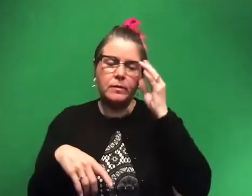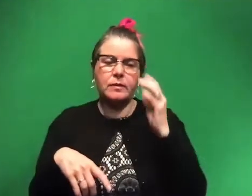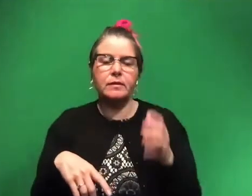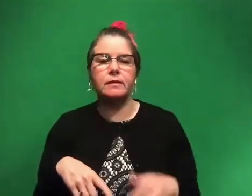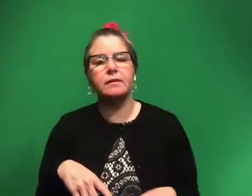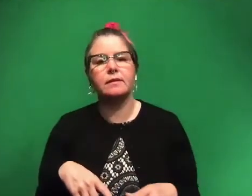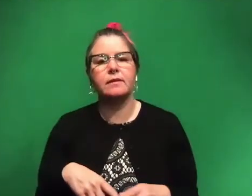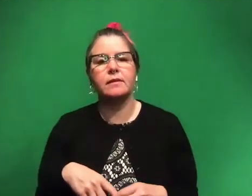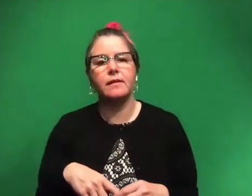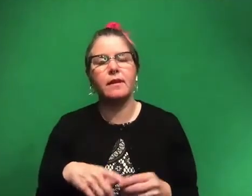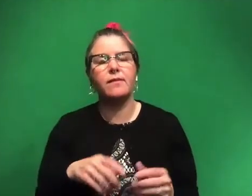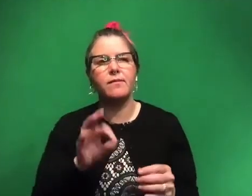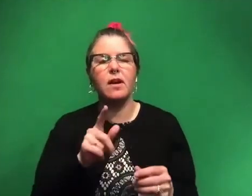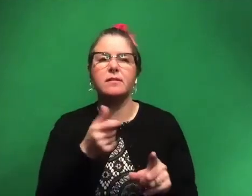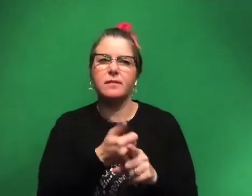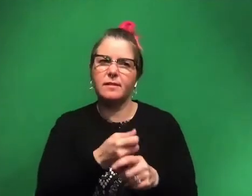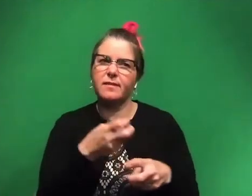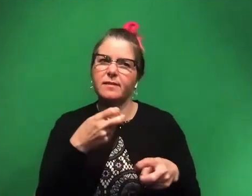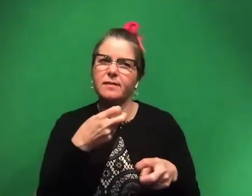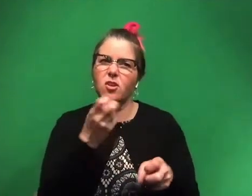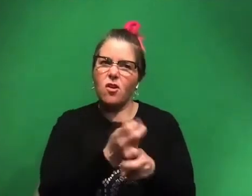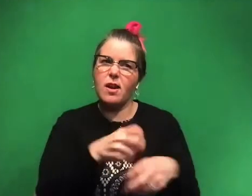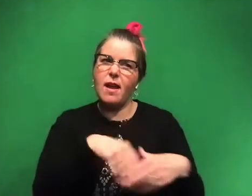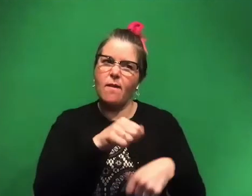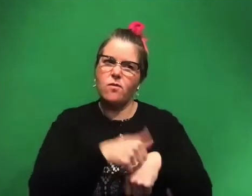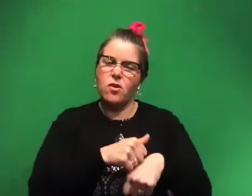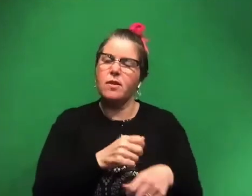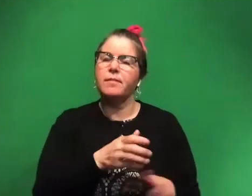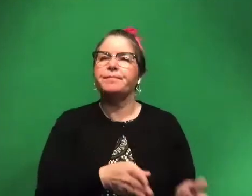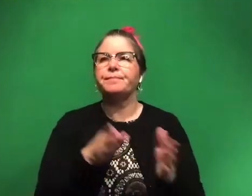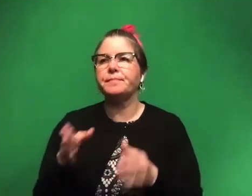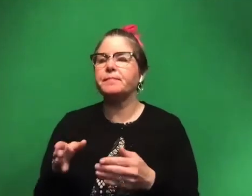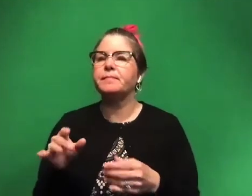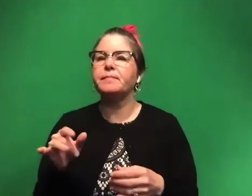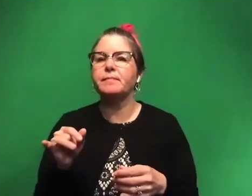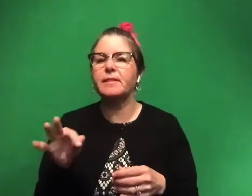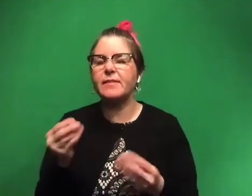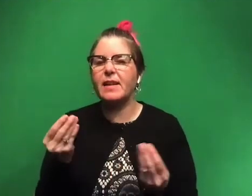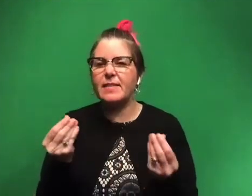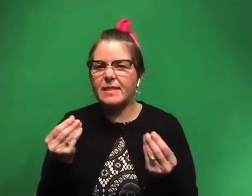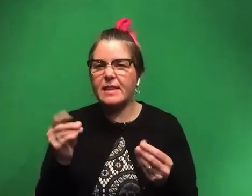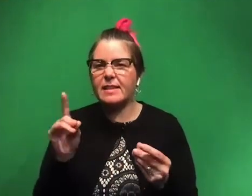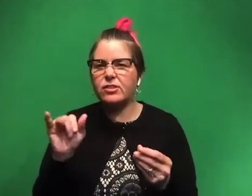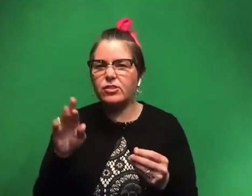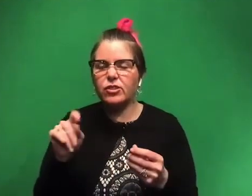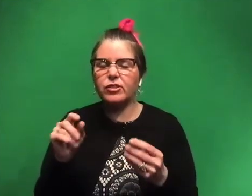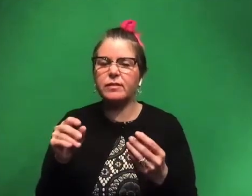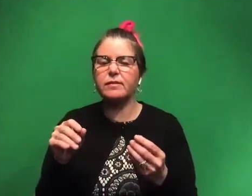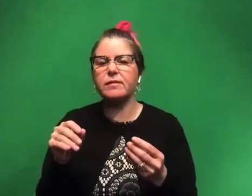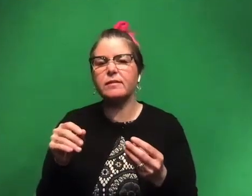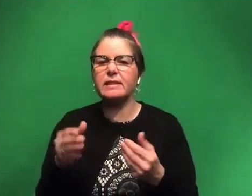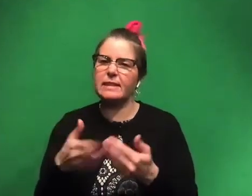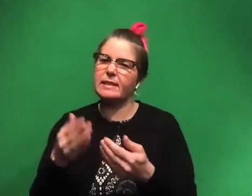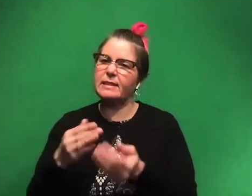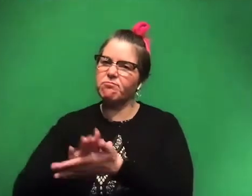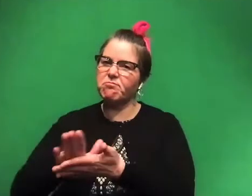fossils that are more difficult to get out of the rock. And then for things that are in kind of a sandy dirt kind of texture, like really easy